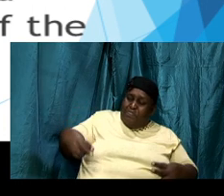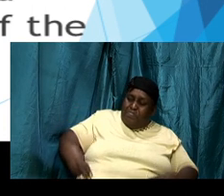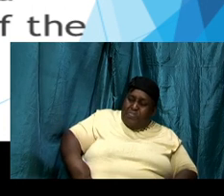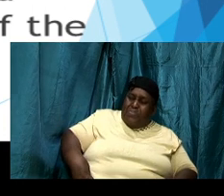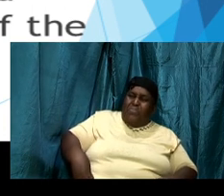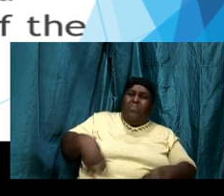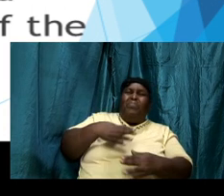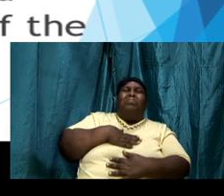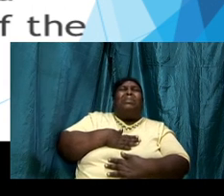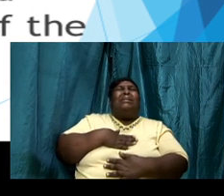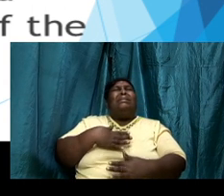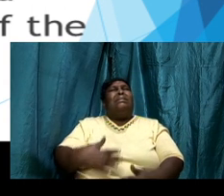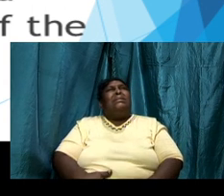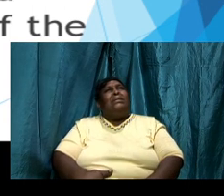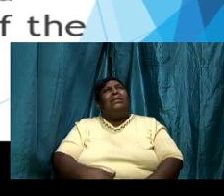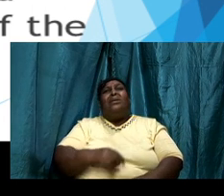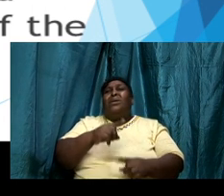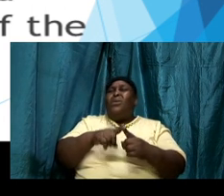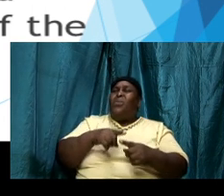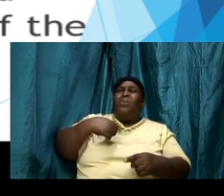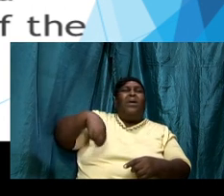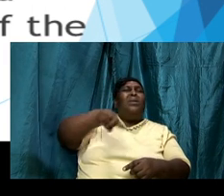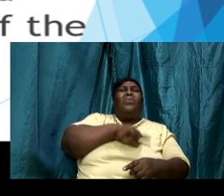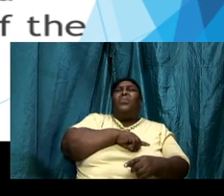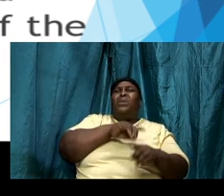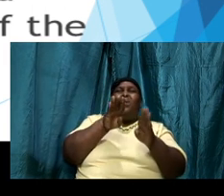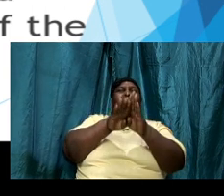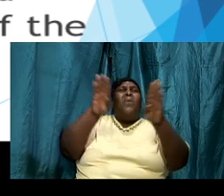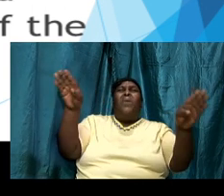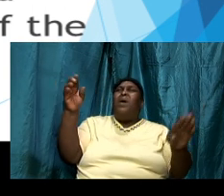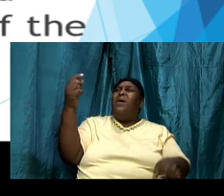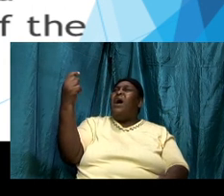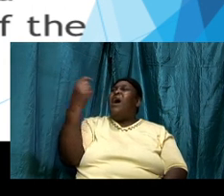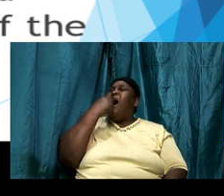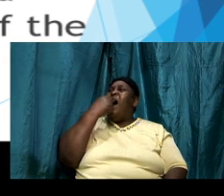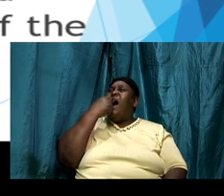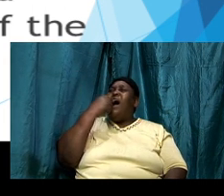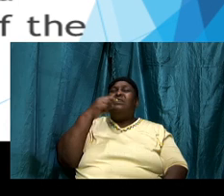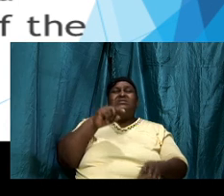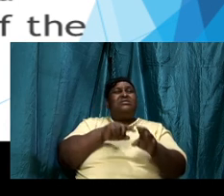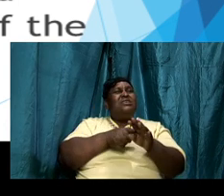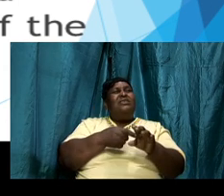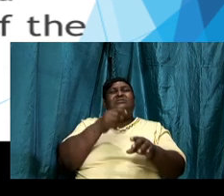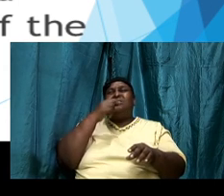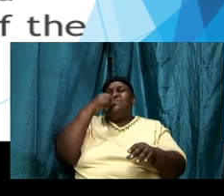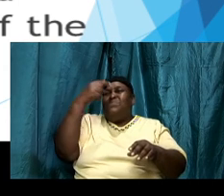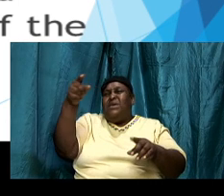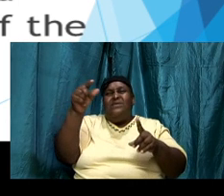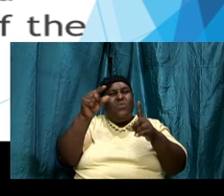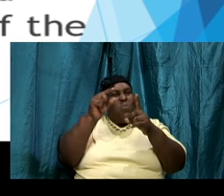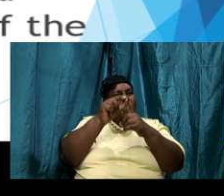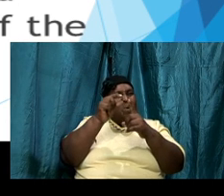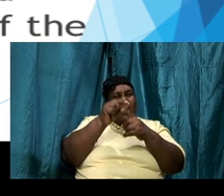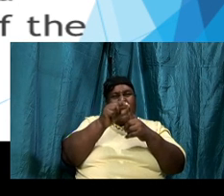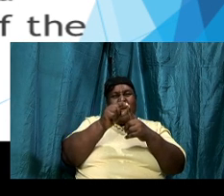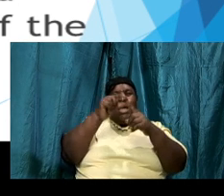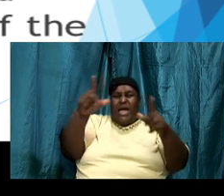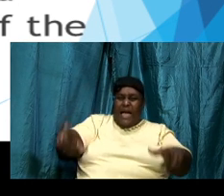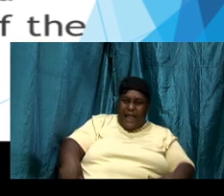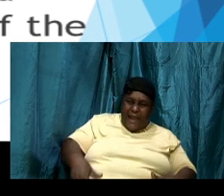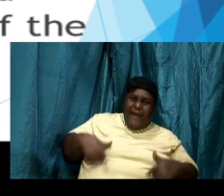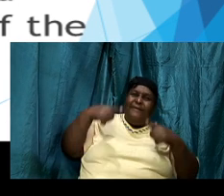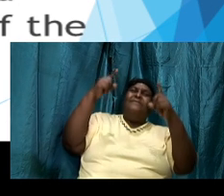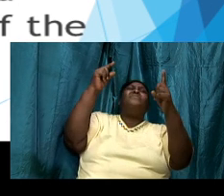one so that when we open our mouth and start to speak the word and start to apply the word just like